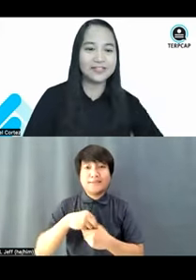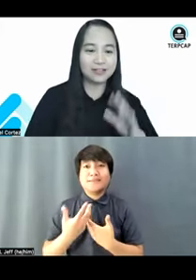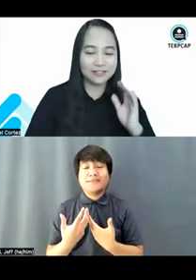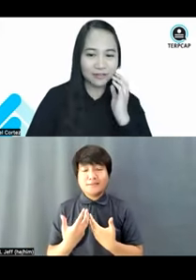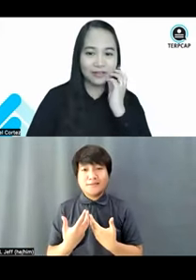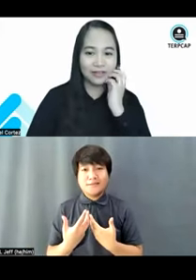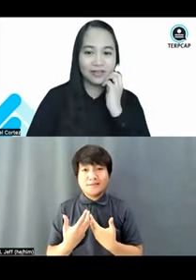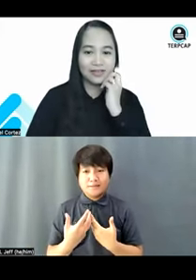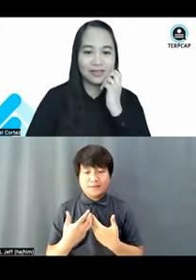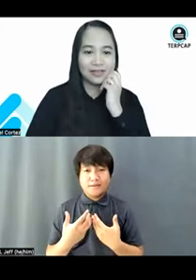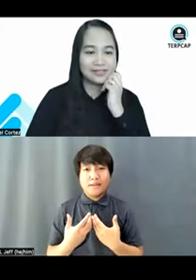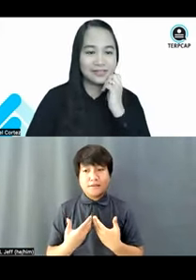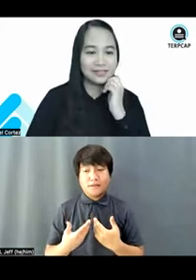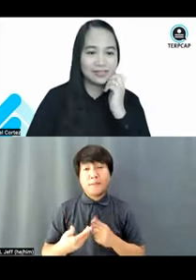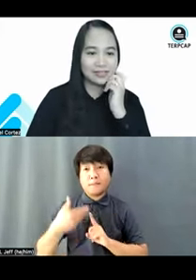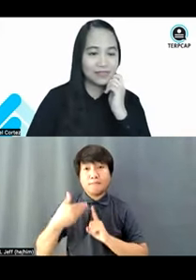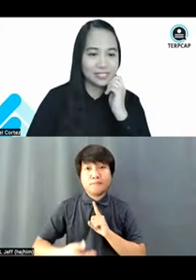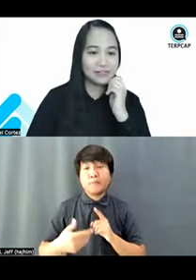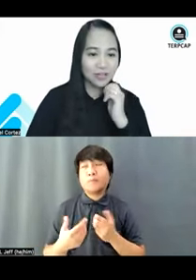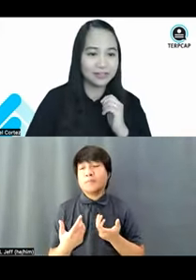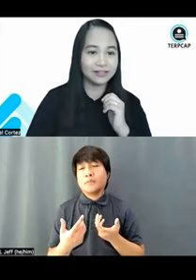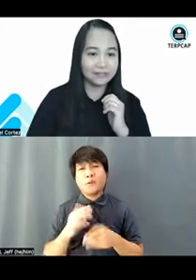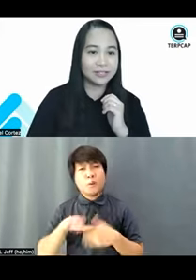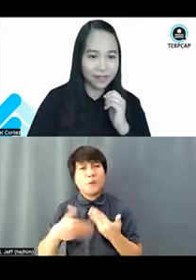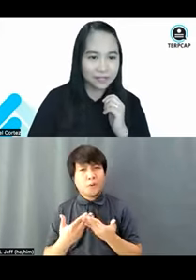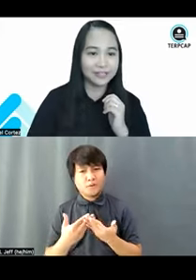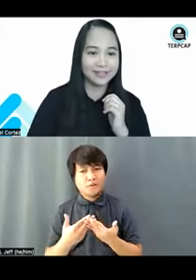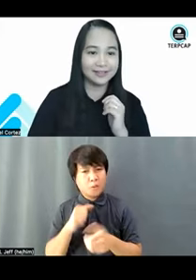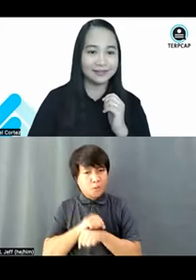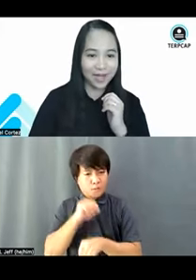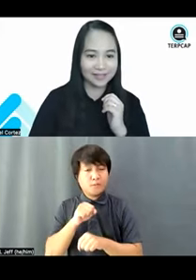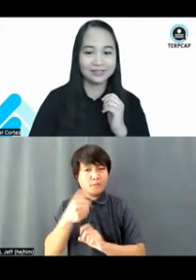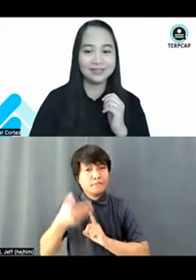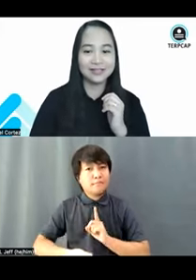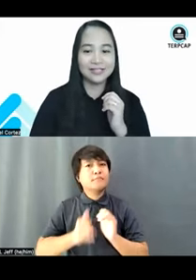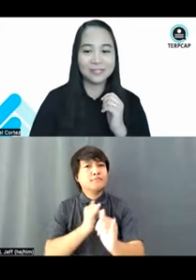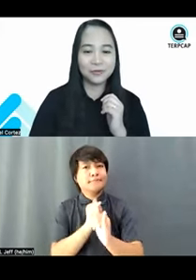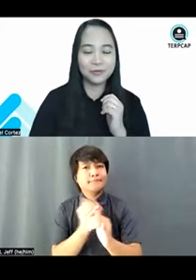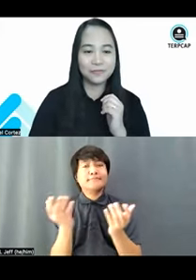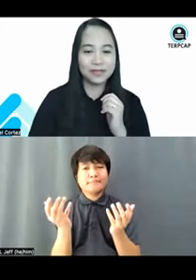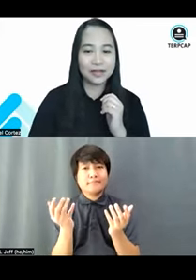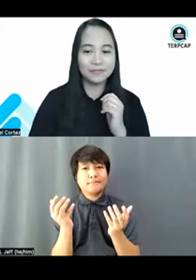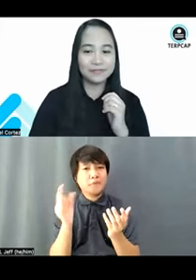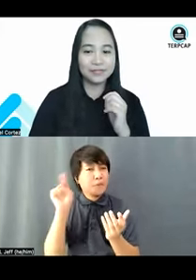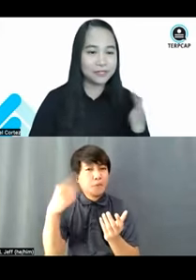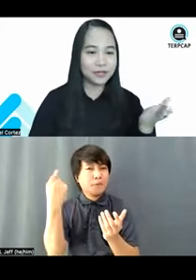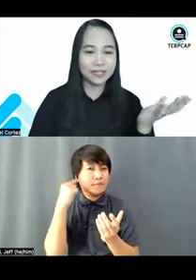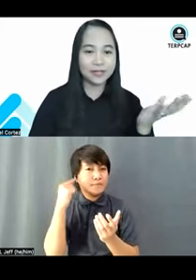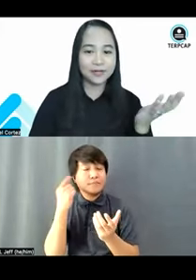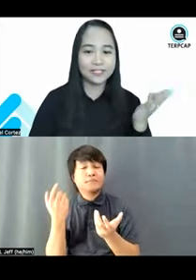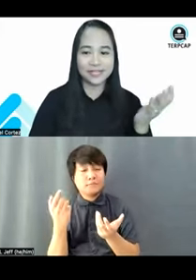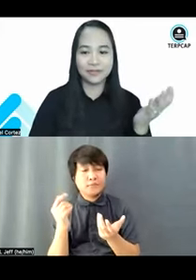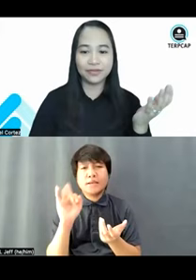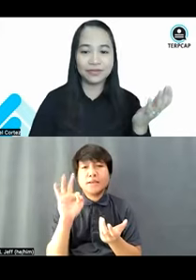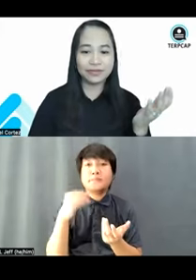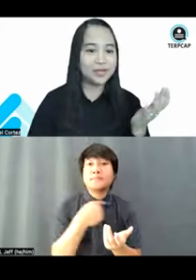body structure, it's, it's, it's, everything is functional. Everything is functioning well. So, if we're talking